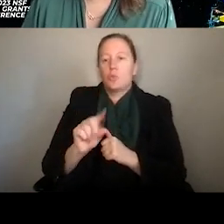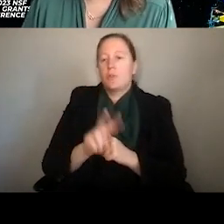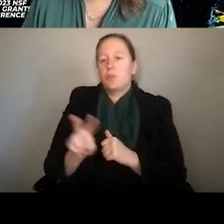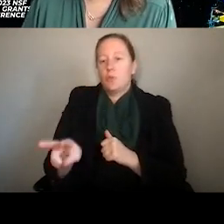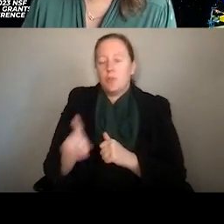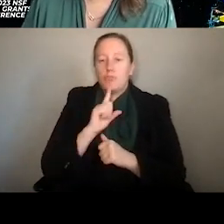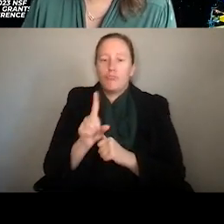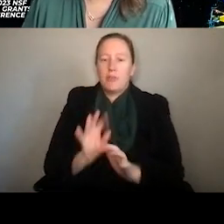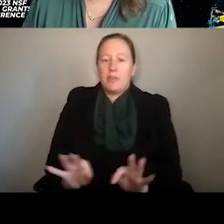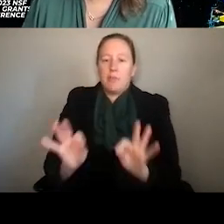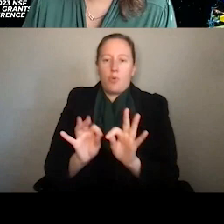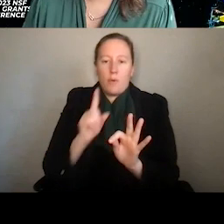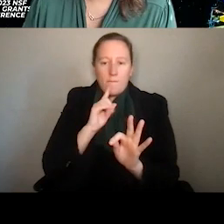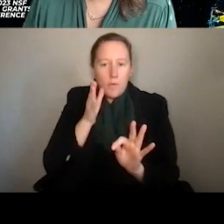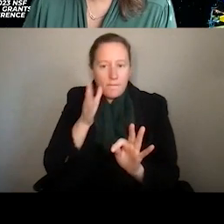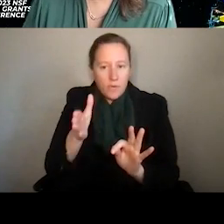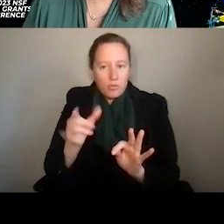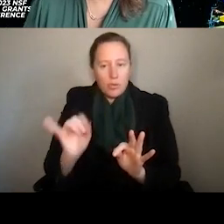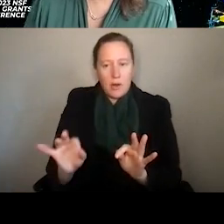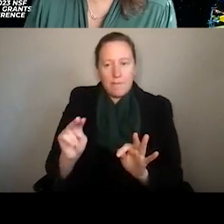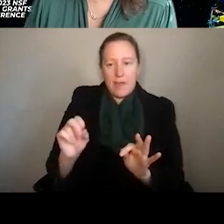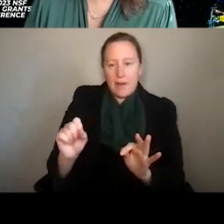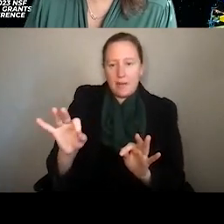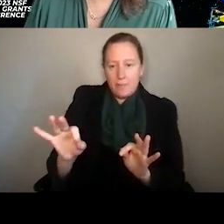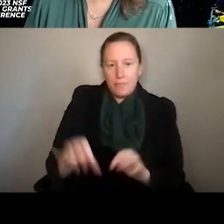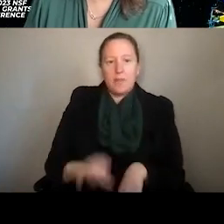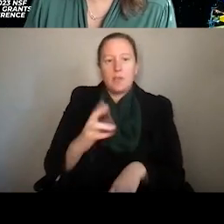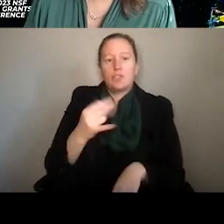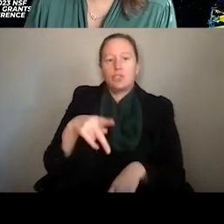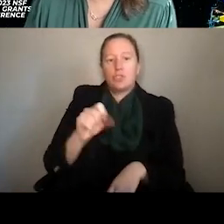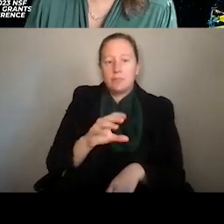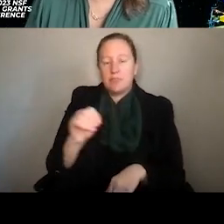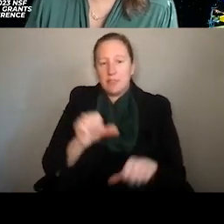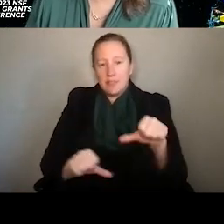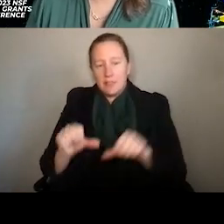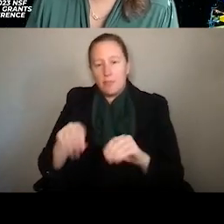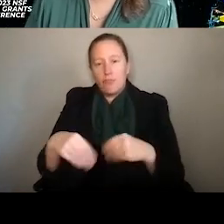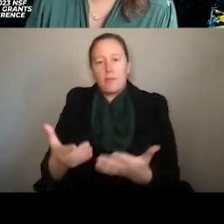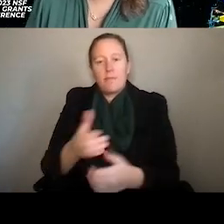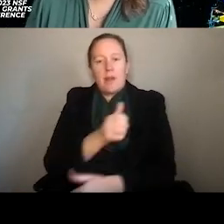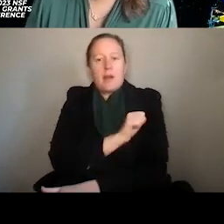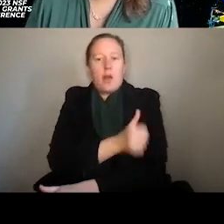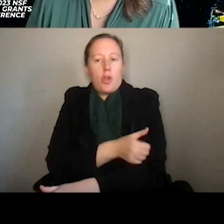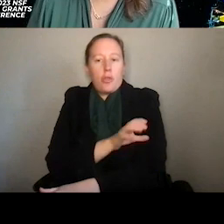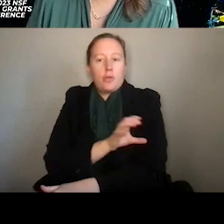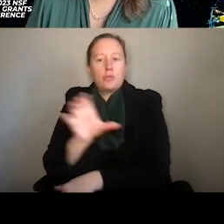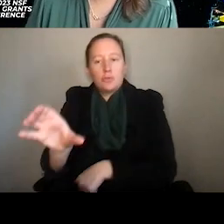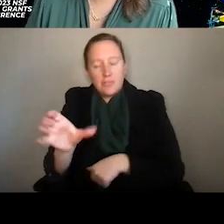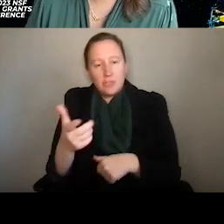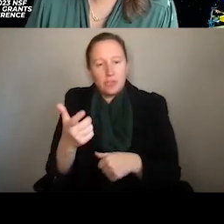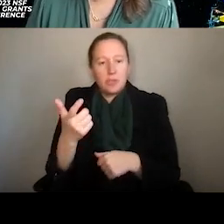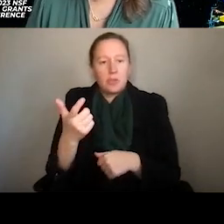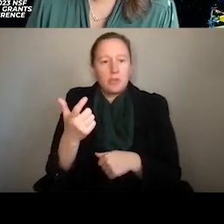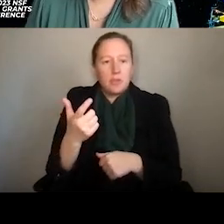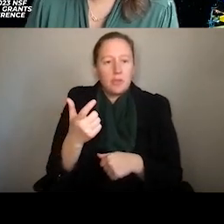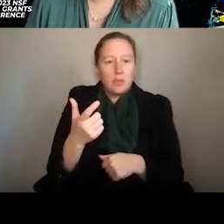super important to the future of NSF. So the CHIPS and Science Act basically gave authorization to double NSF's budget over five